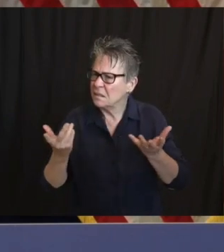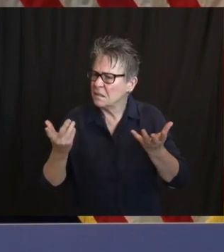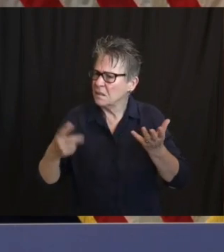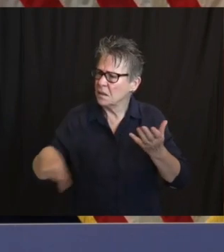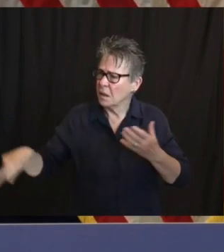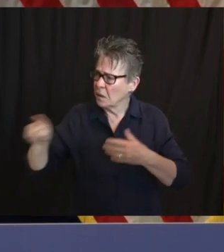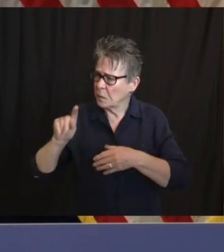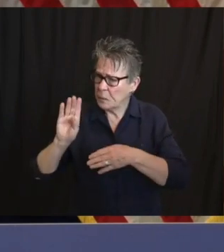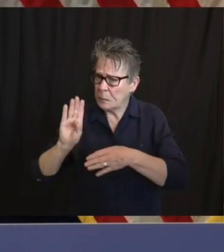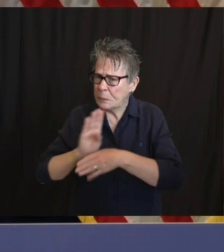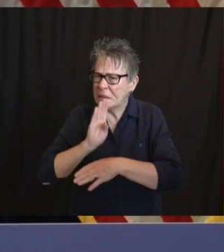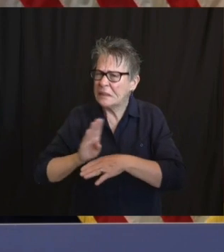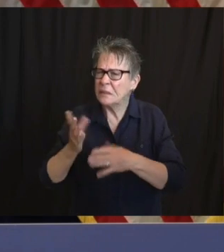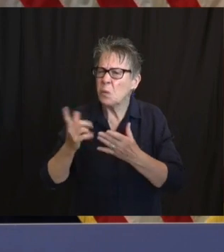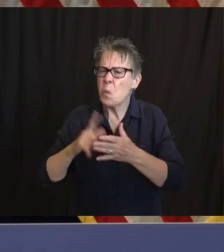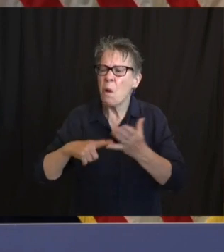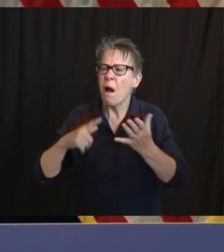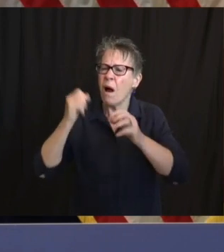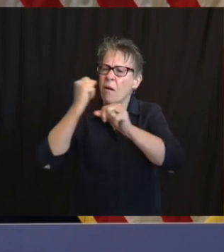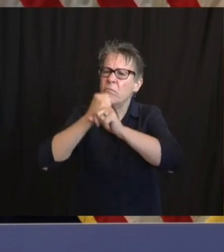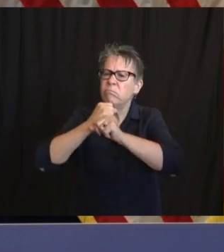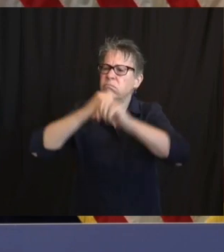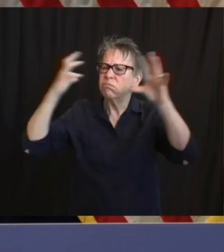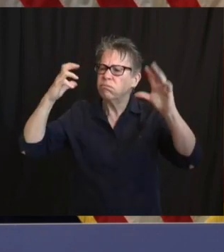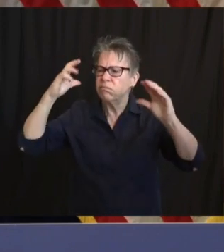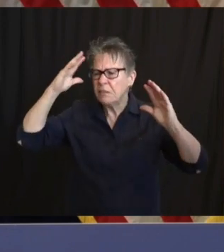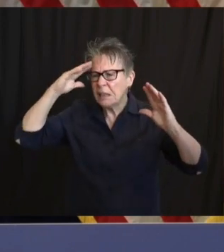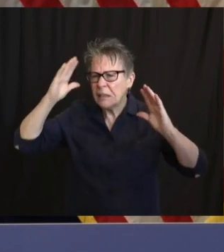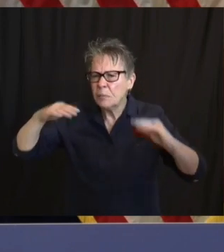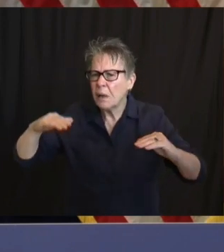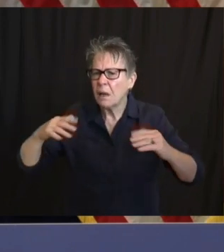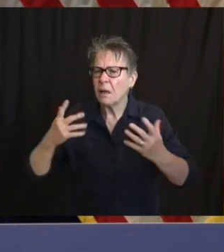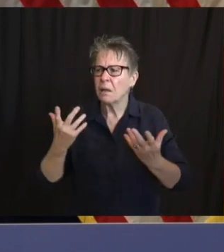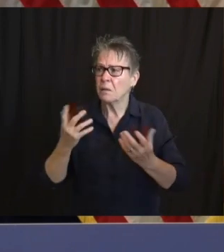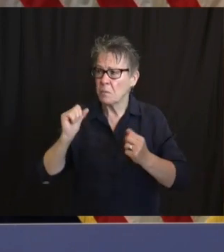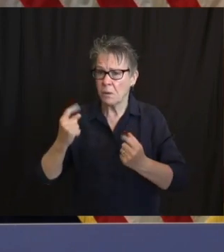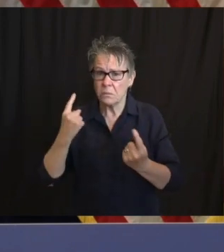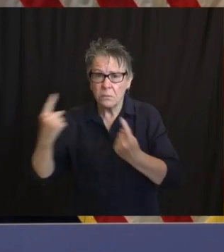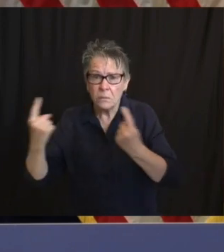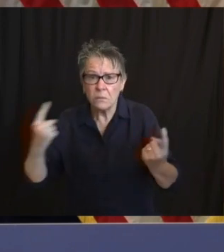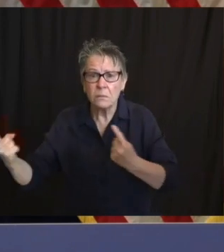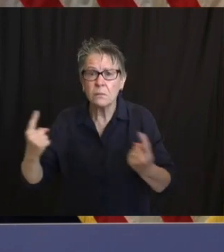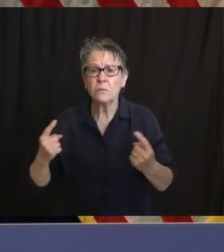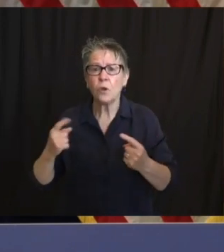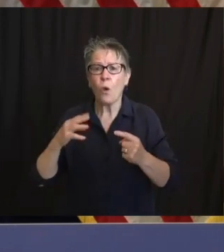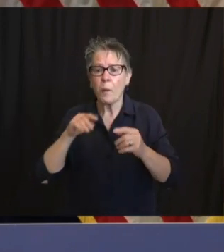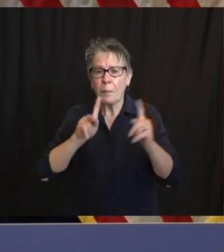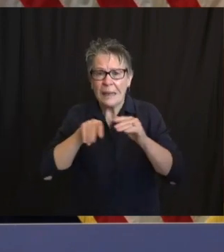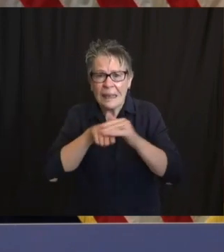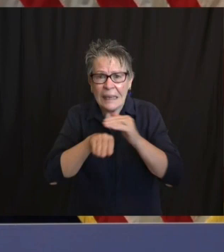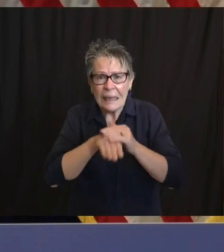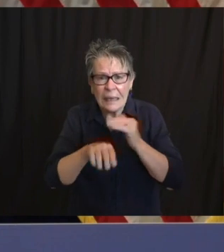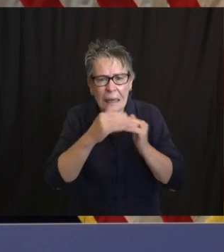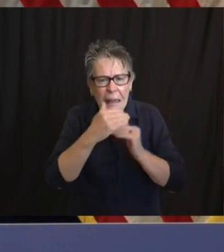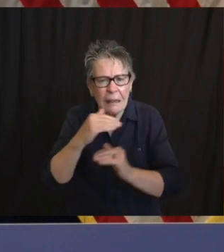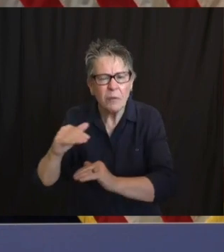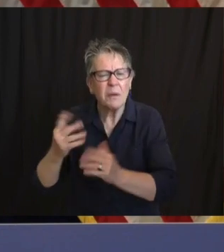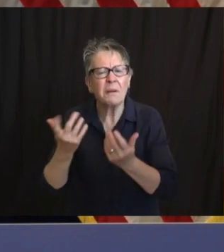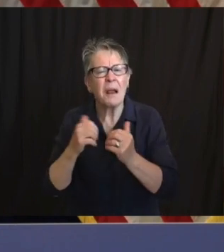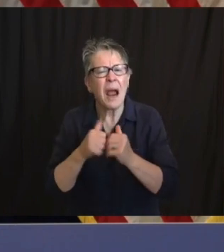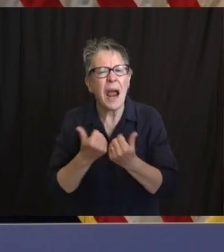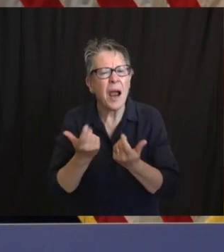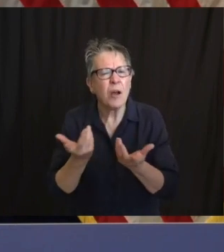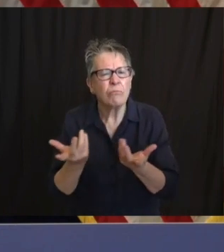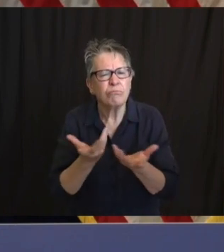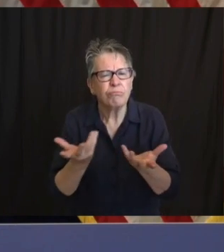capacity limits, that sort of thing? What's your reaction to President Trump calling governors weak in their handling of protests that broke out over the weekend and is urging